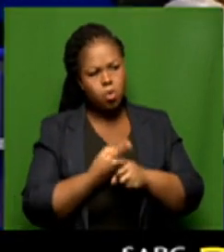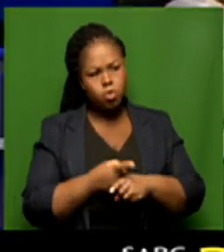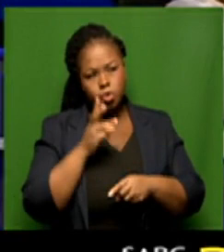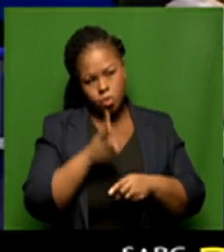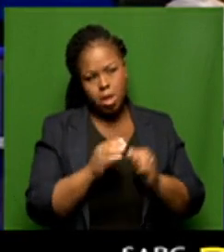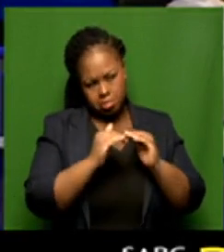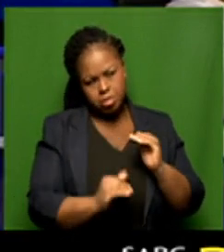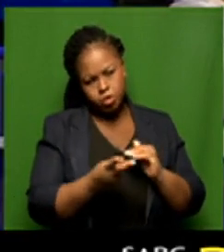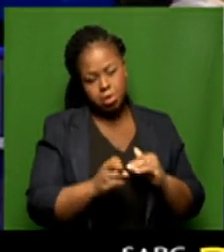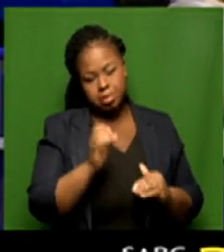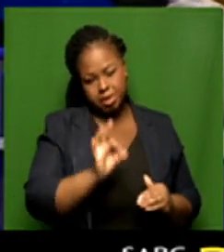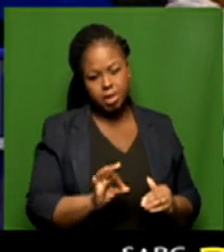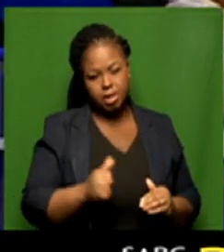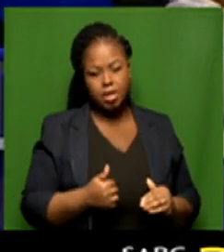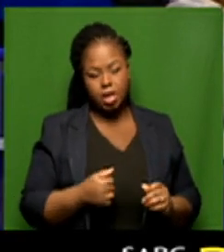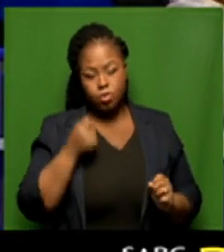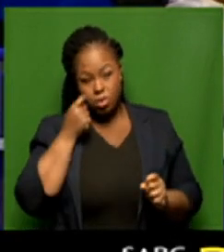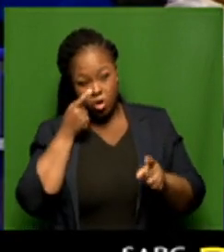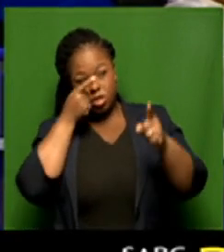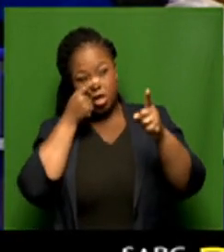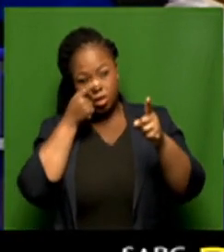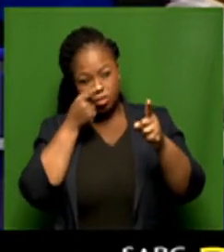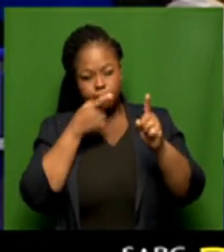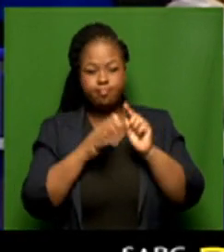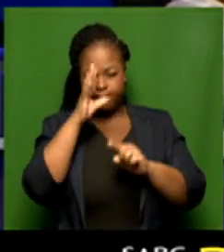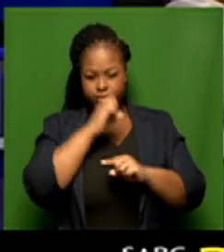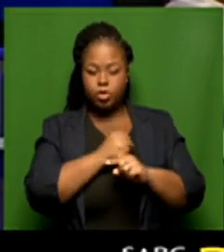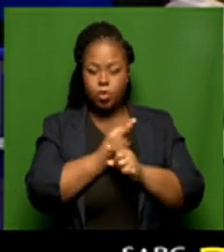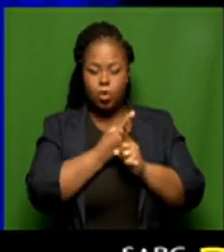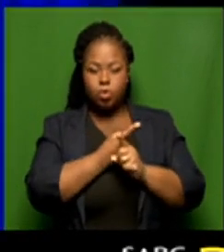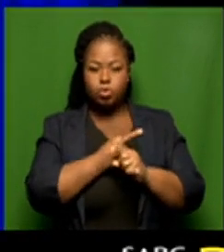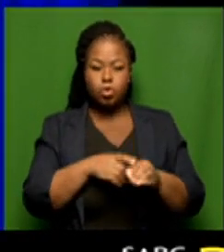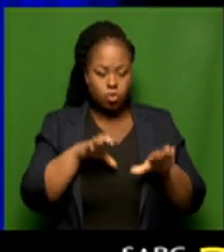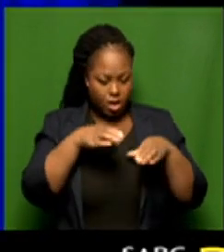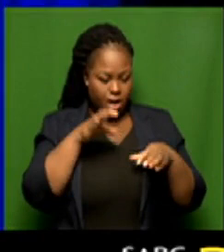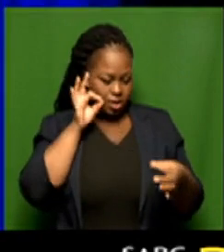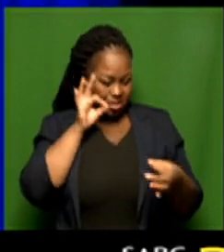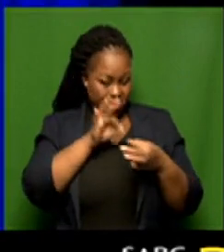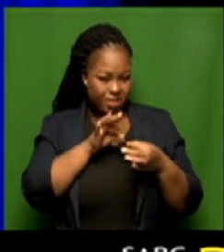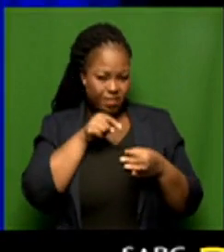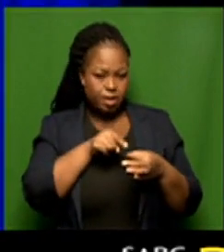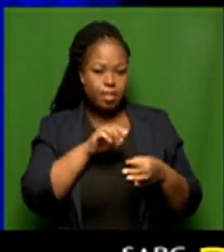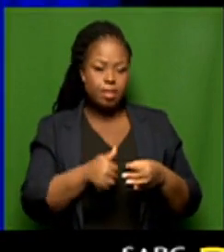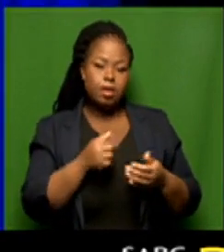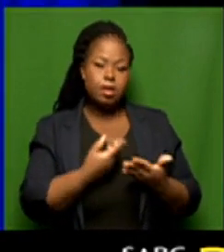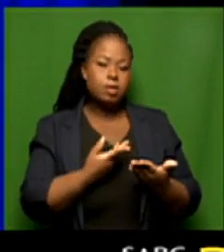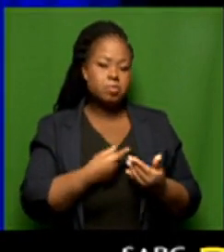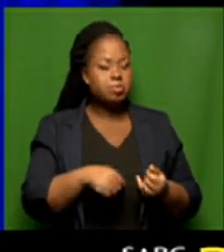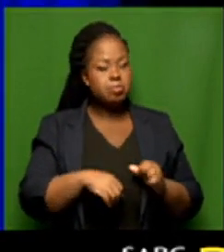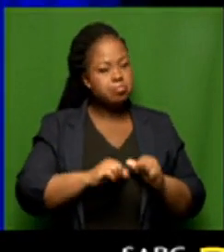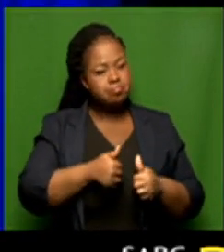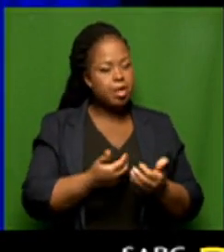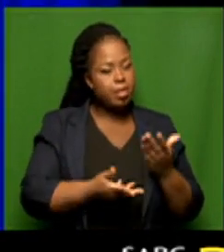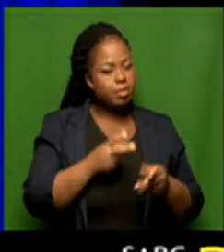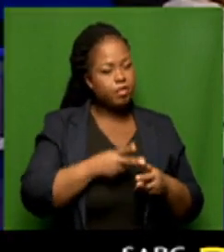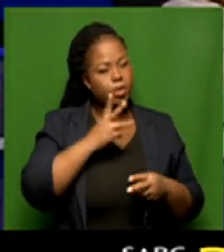by 20 percent. And therefore, we project the results to that cluster and therefore give an outcome of what it's likely to